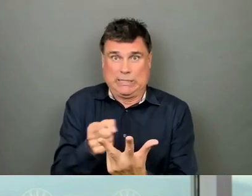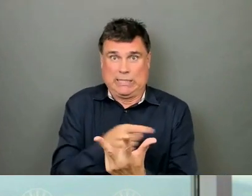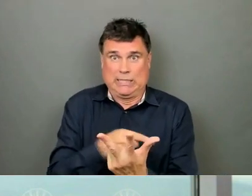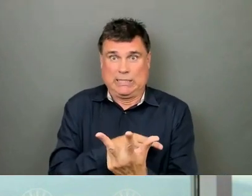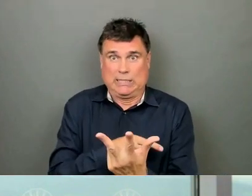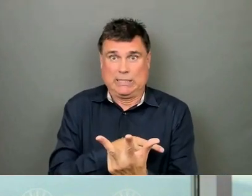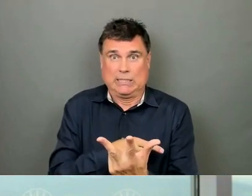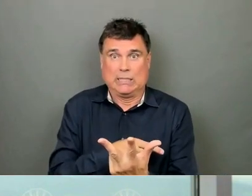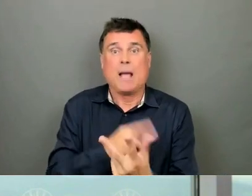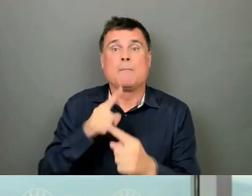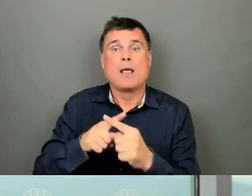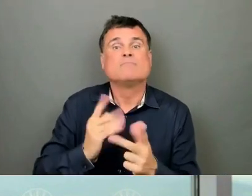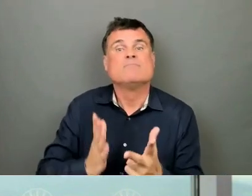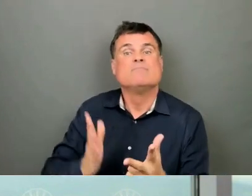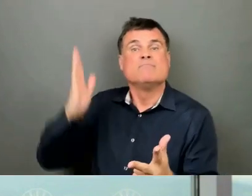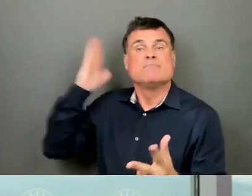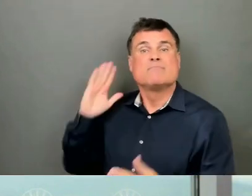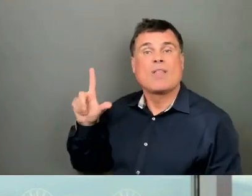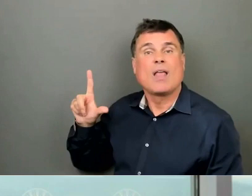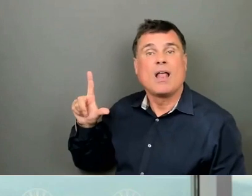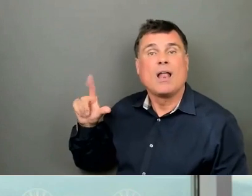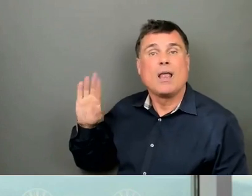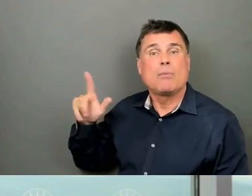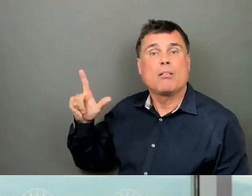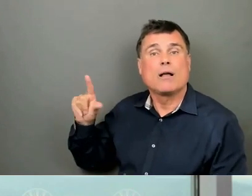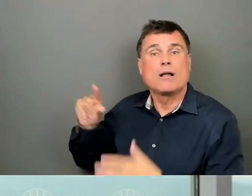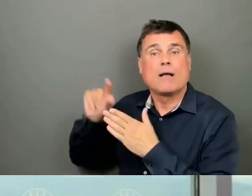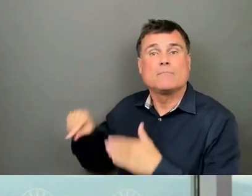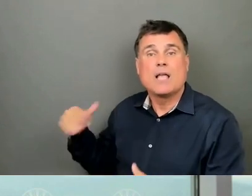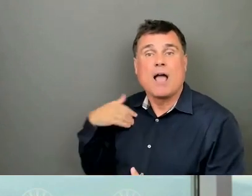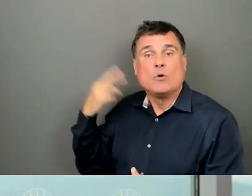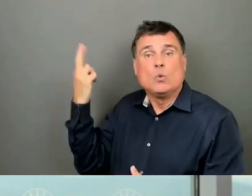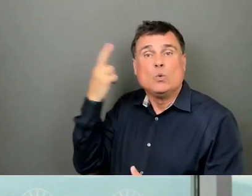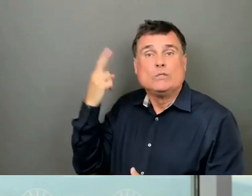previous Liberal government would have some explanations.